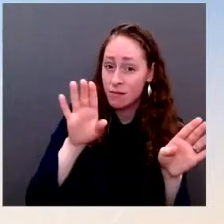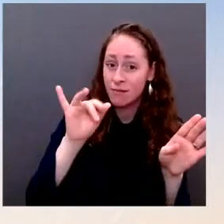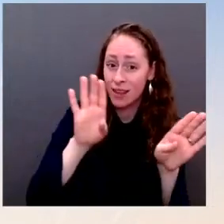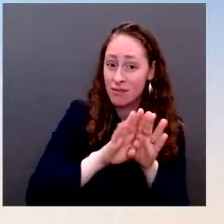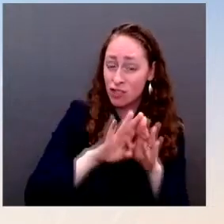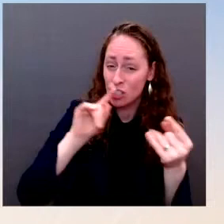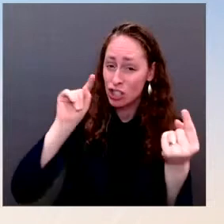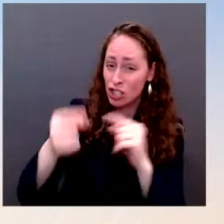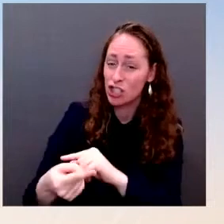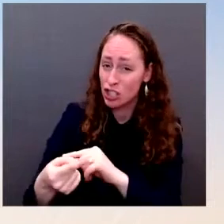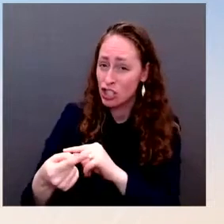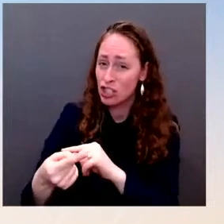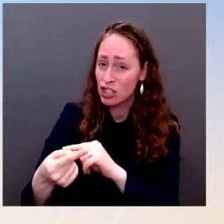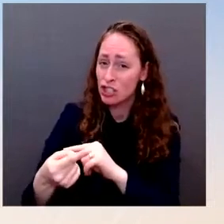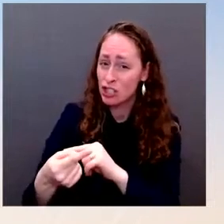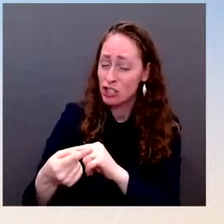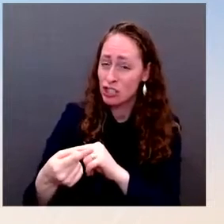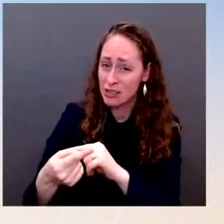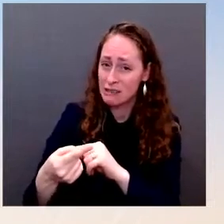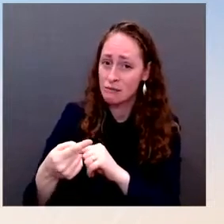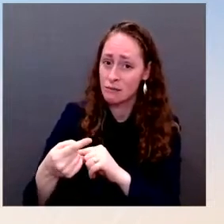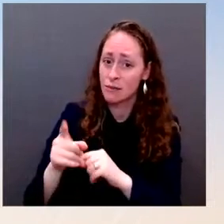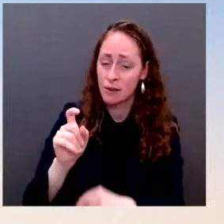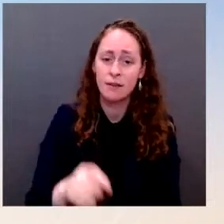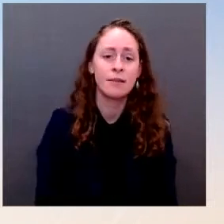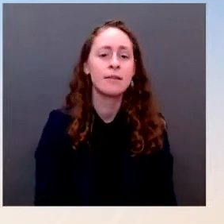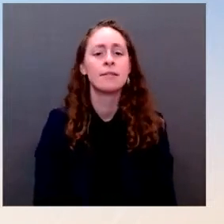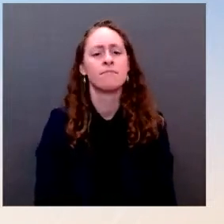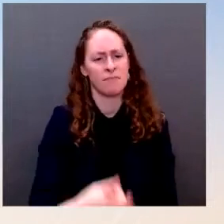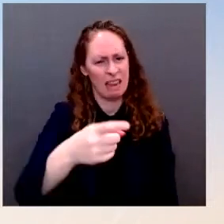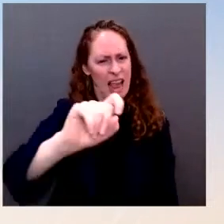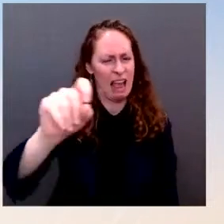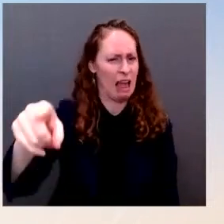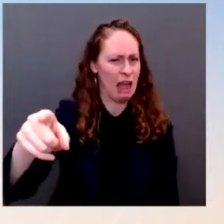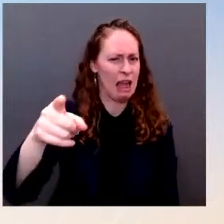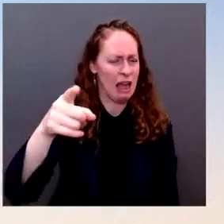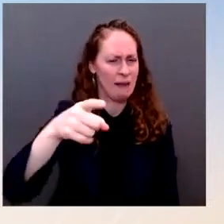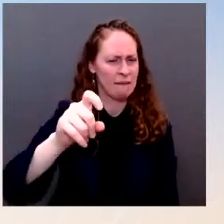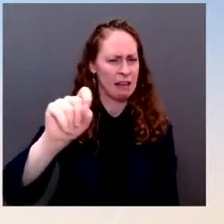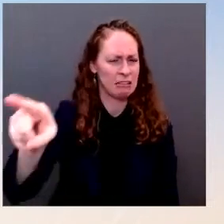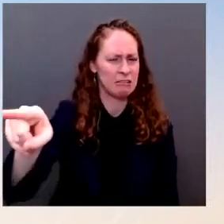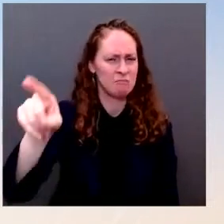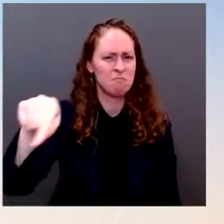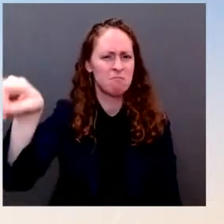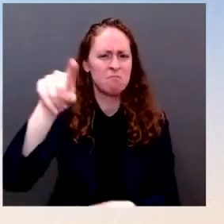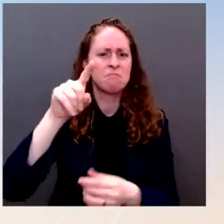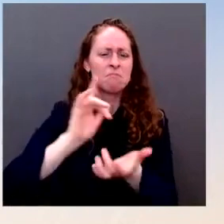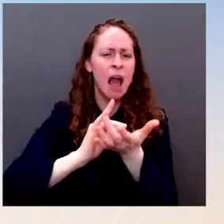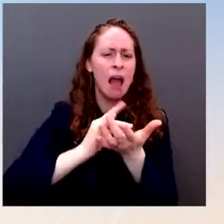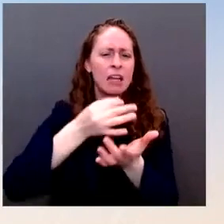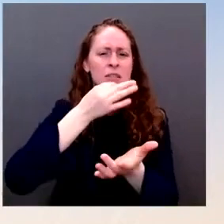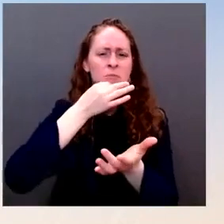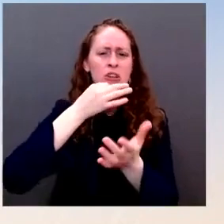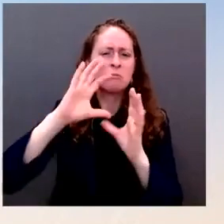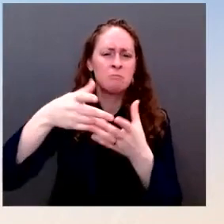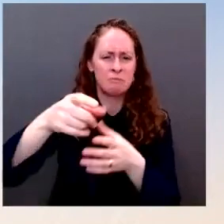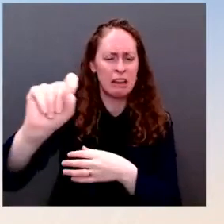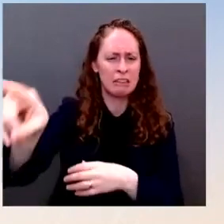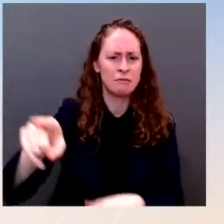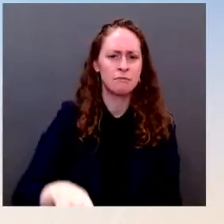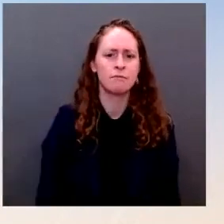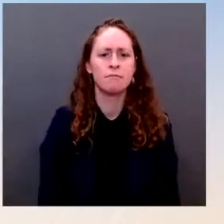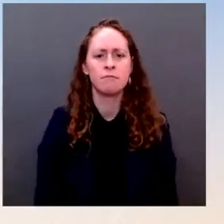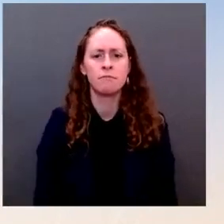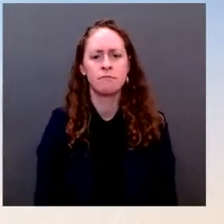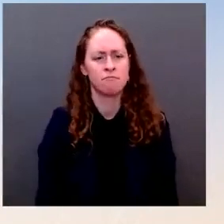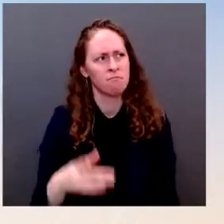experts on the specifics of a study. But the President's agenda, the President's approach has not been lockdowns. It has been using the tools